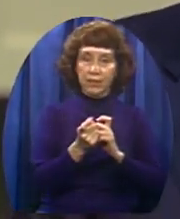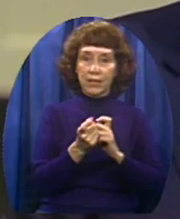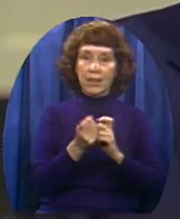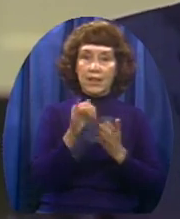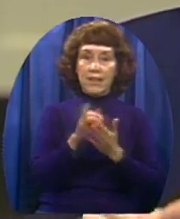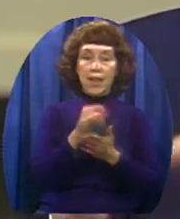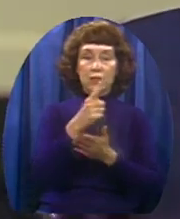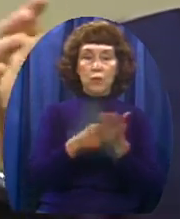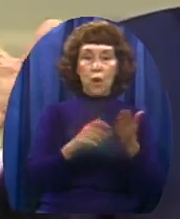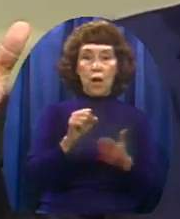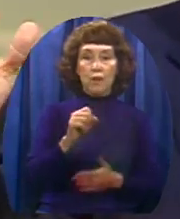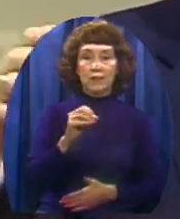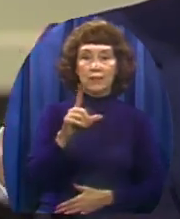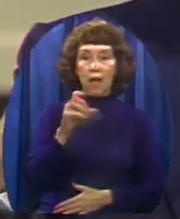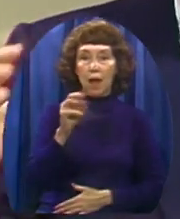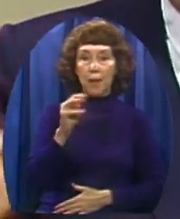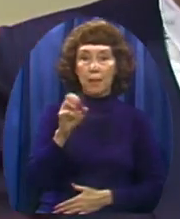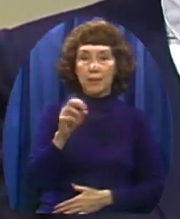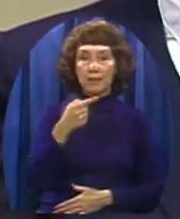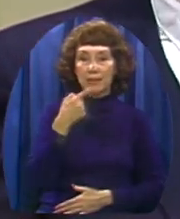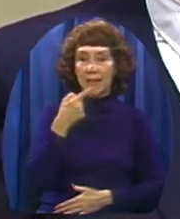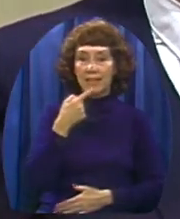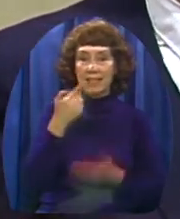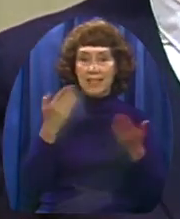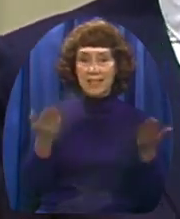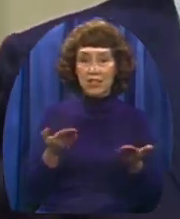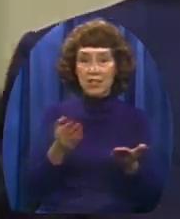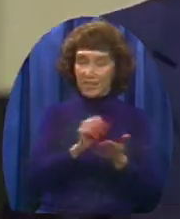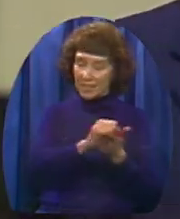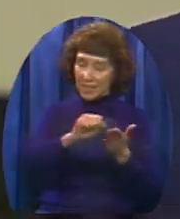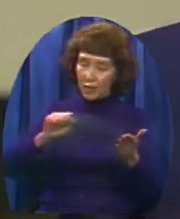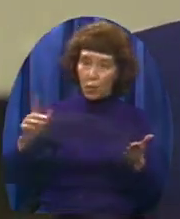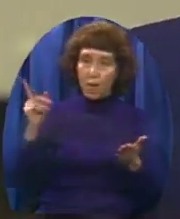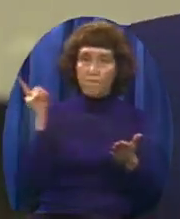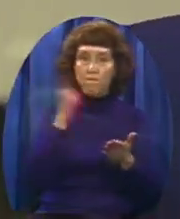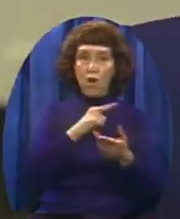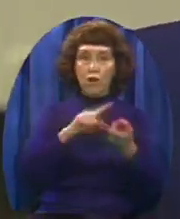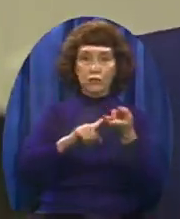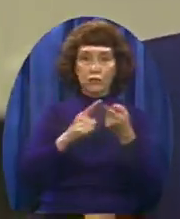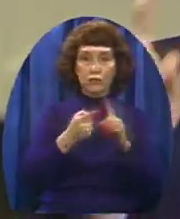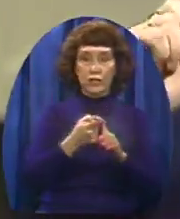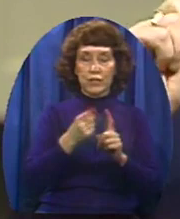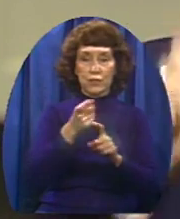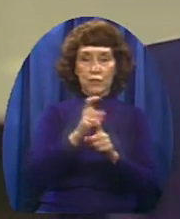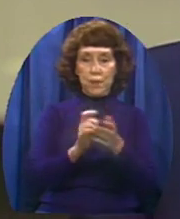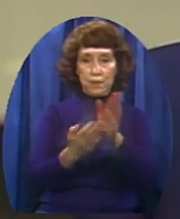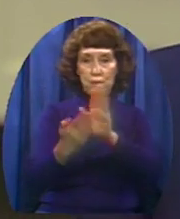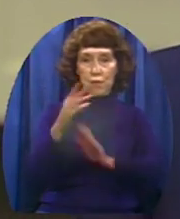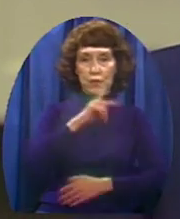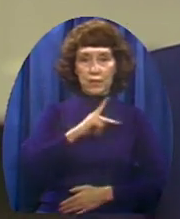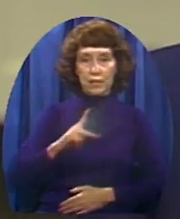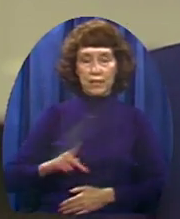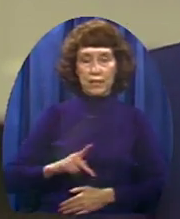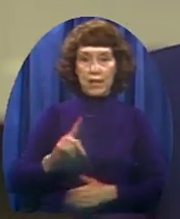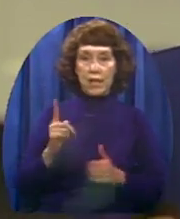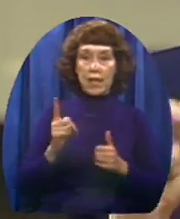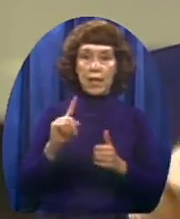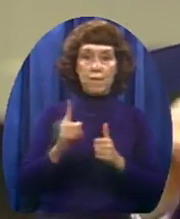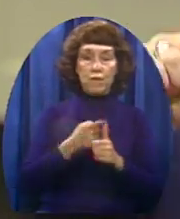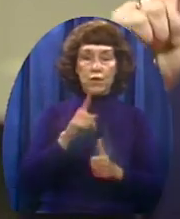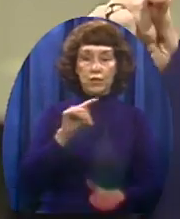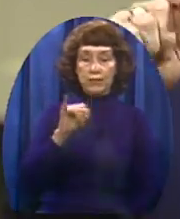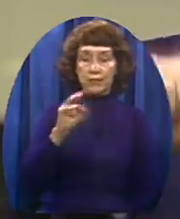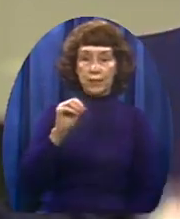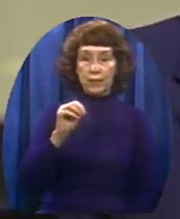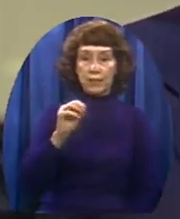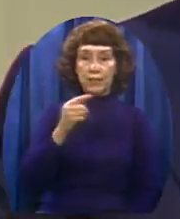Take away the cronies from before the king We told in 1 Timothy 2 to pray for the president The